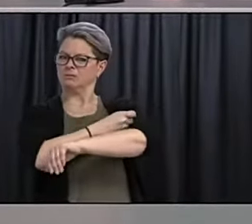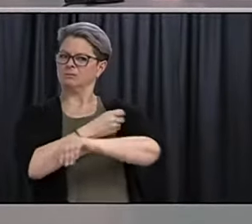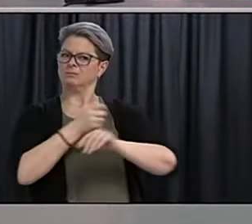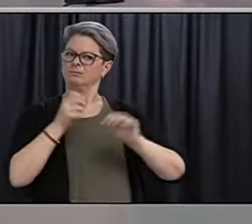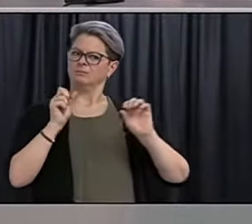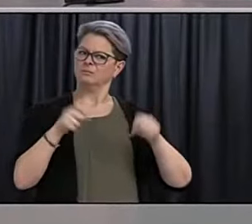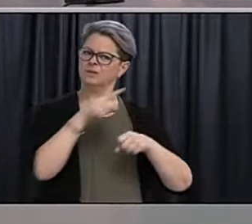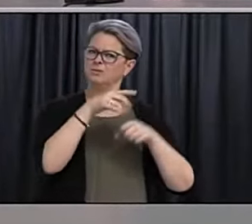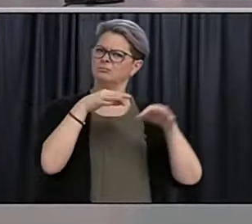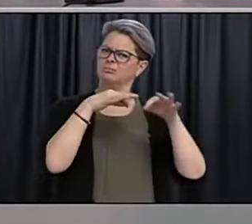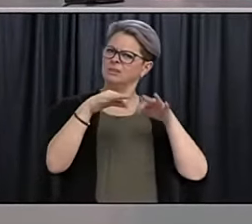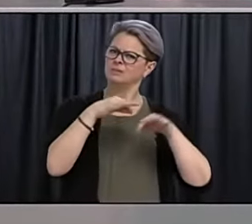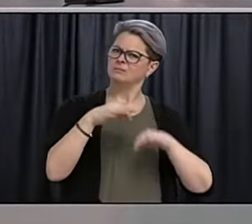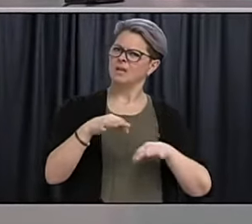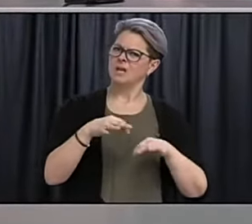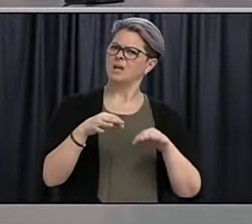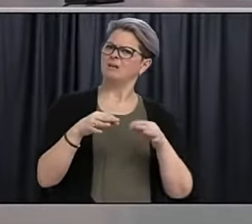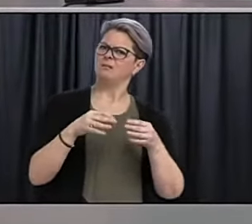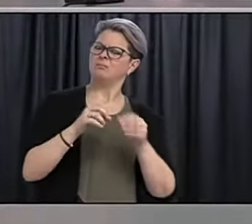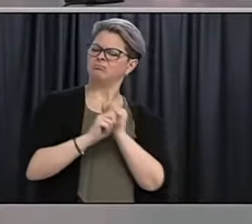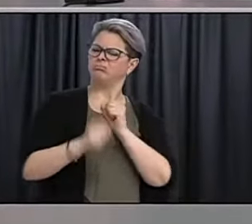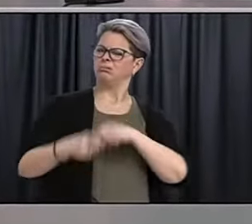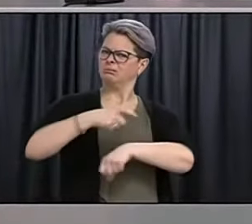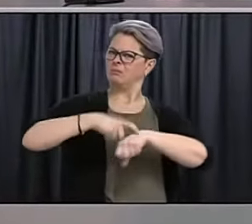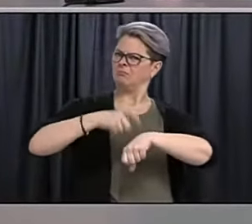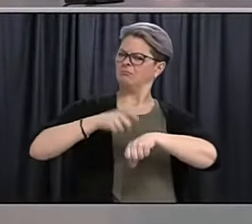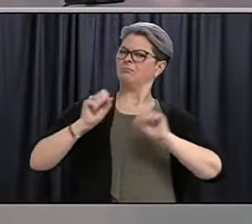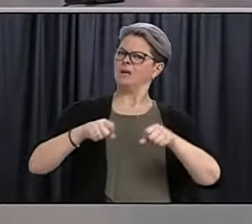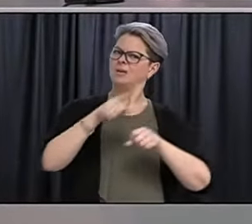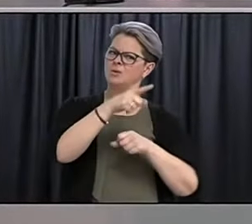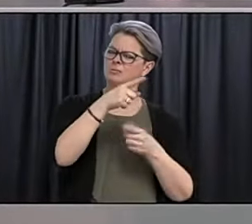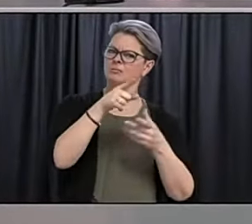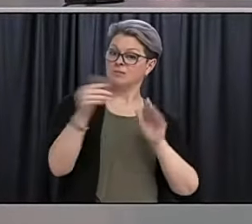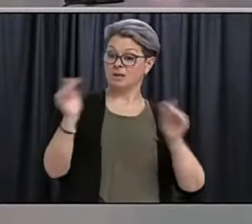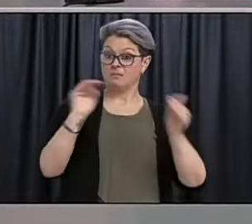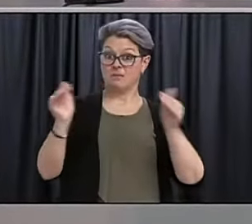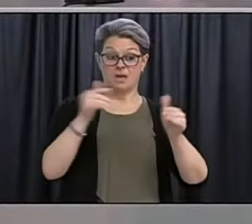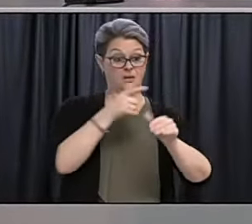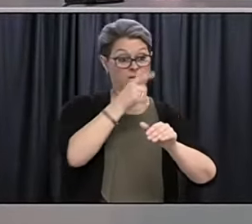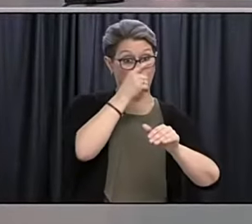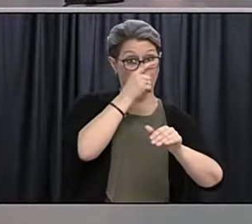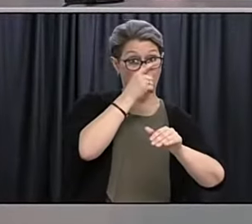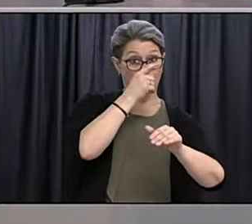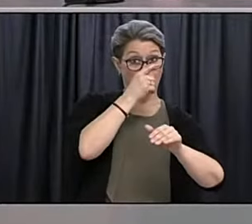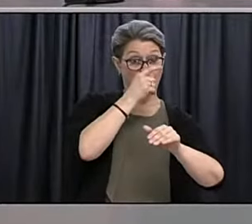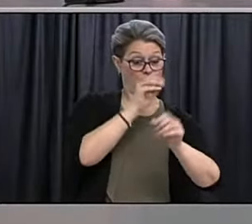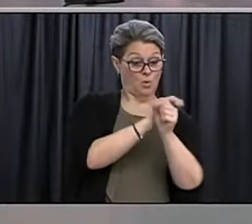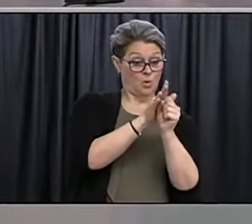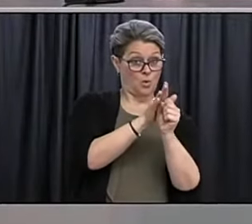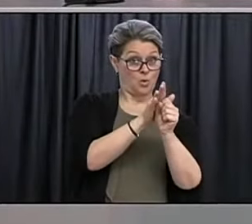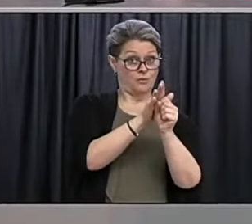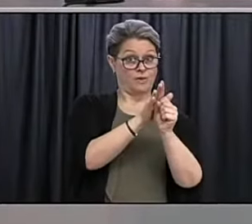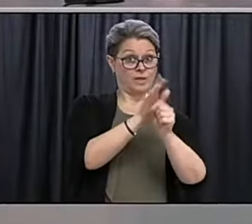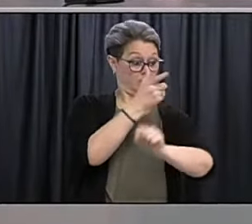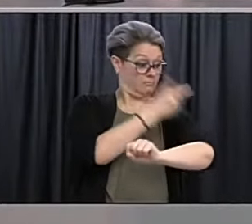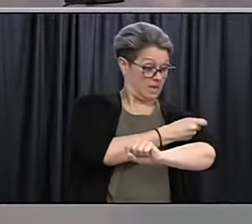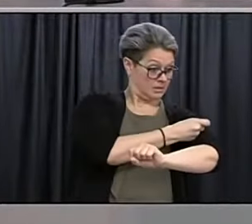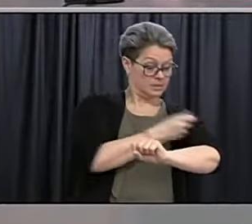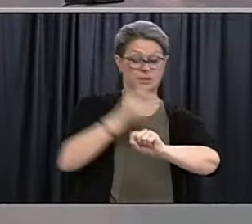offer an idea of, uh, you know, the perhaps compare the process of, uh, flu vaccination versus COVID.